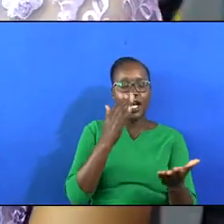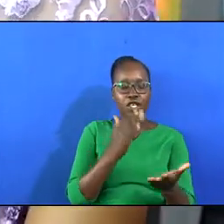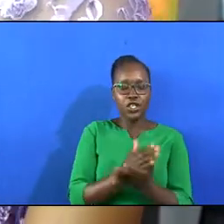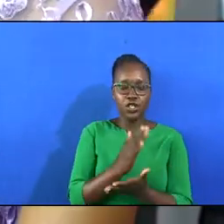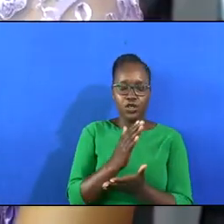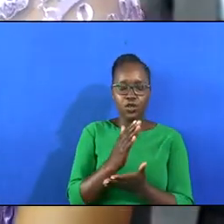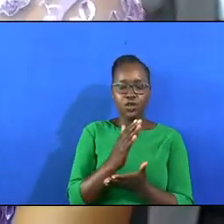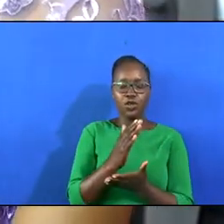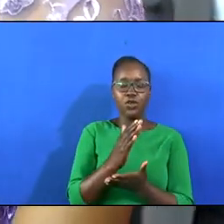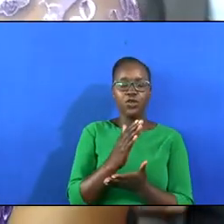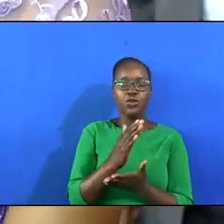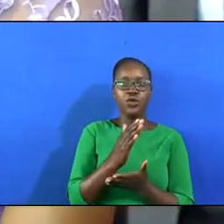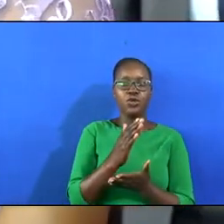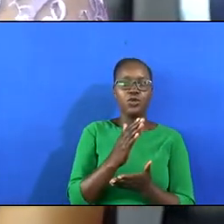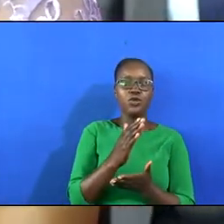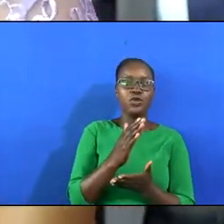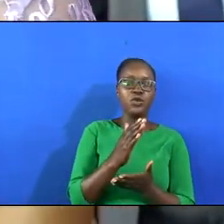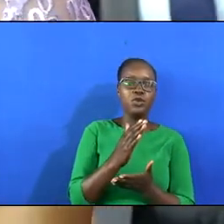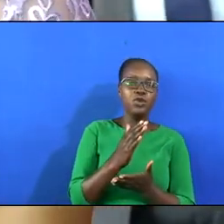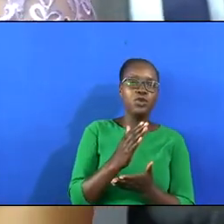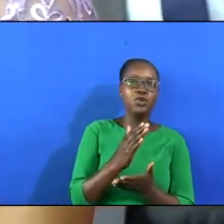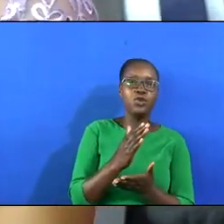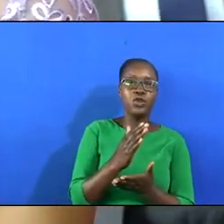and views